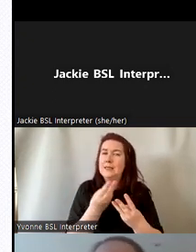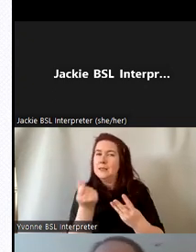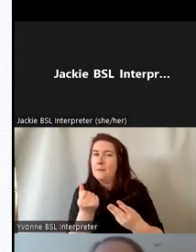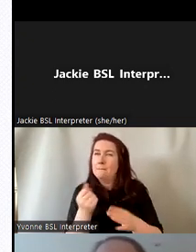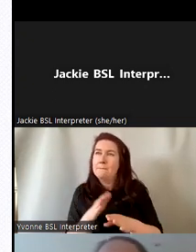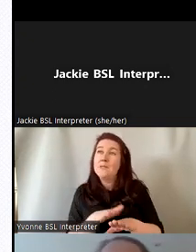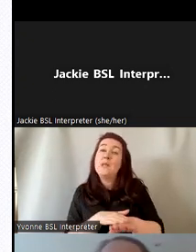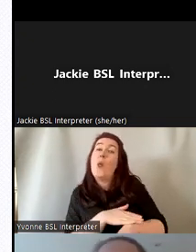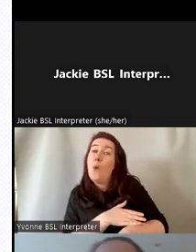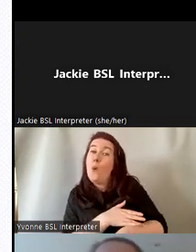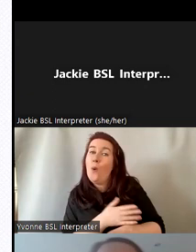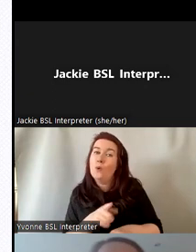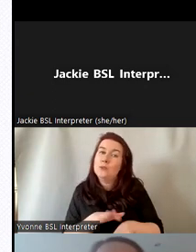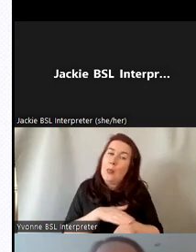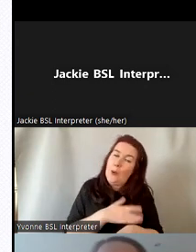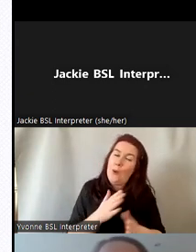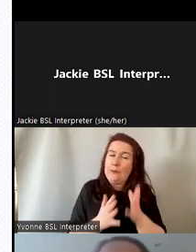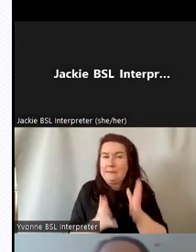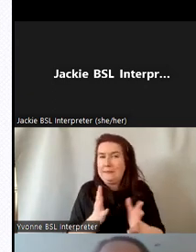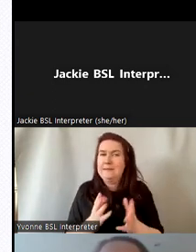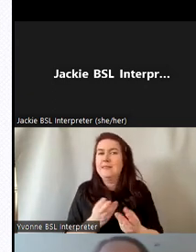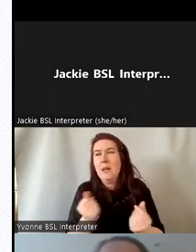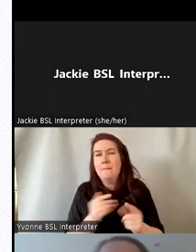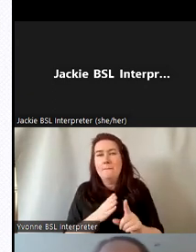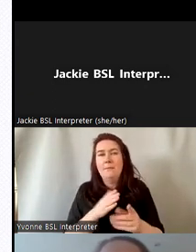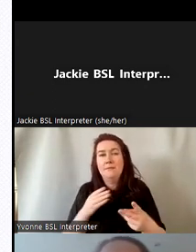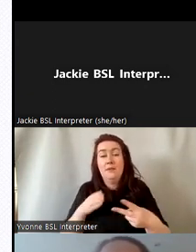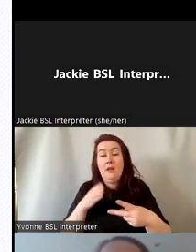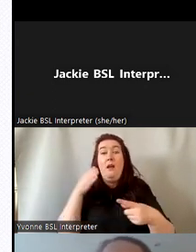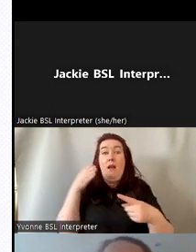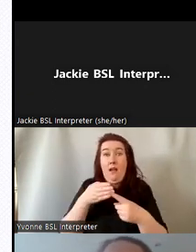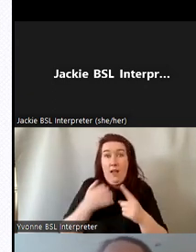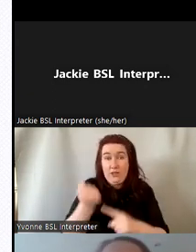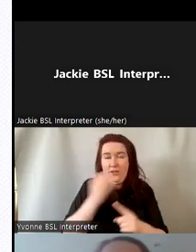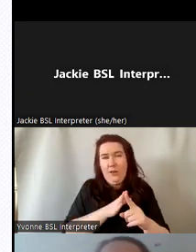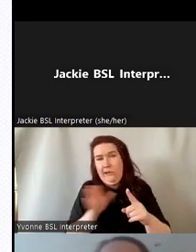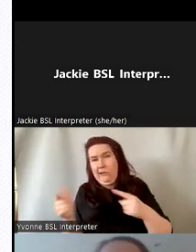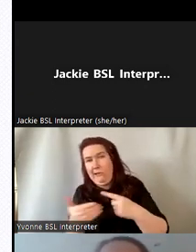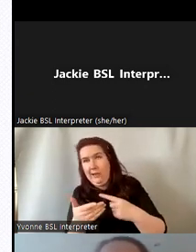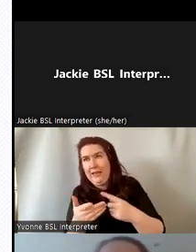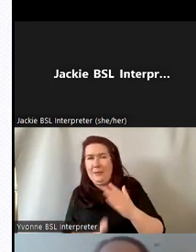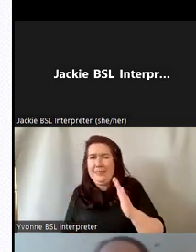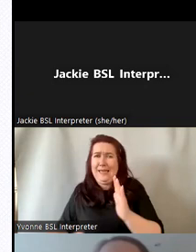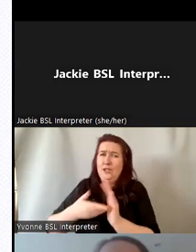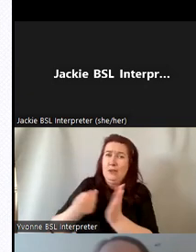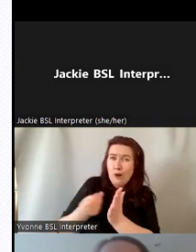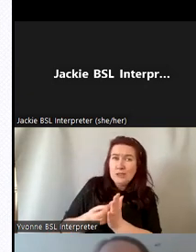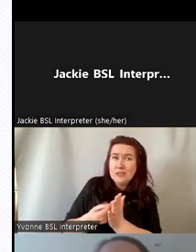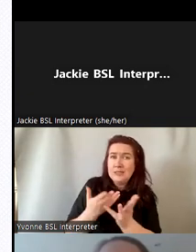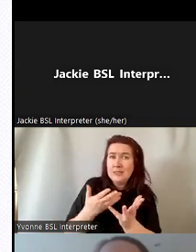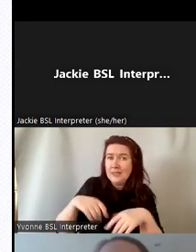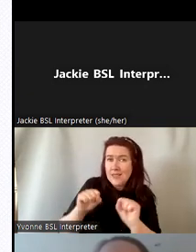slowly than others and some of them by kind of a little bit of a roundabout route and with an additional cost to to the start